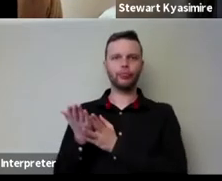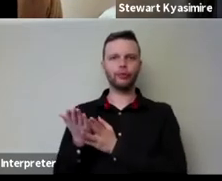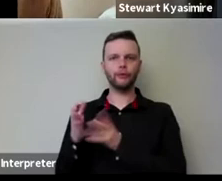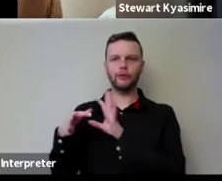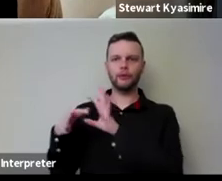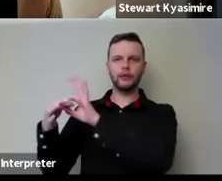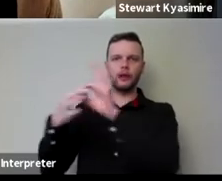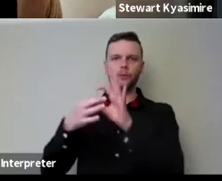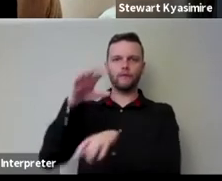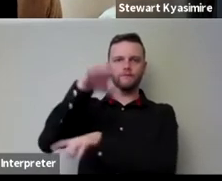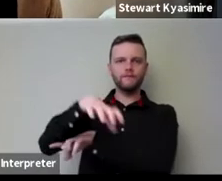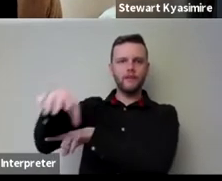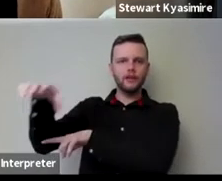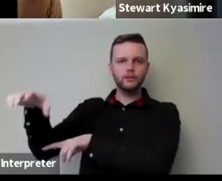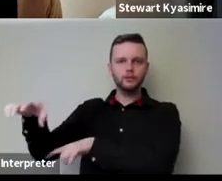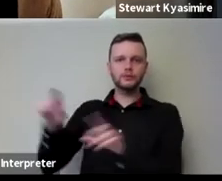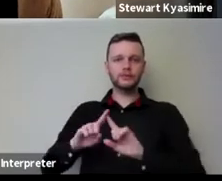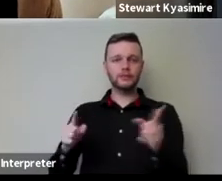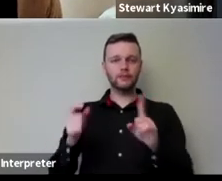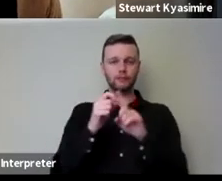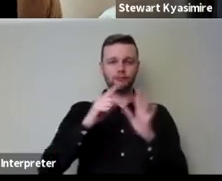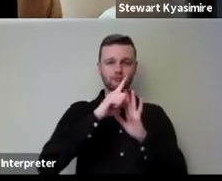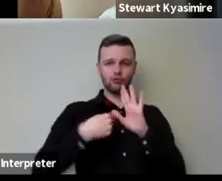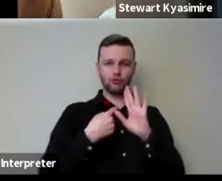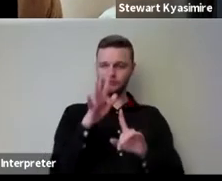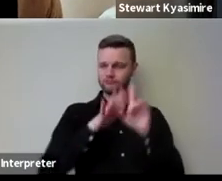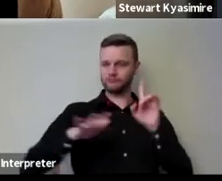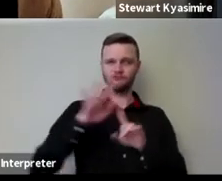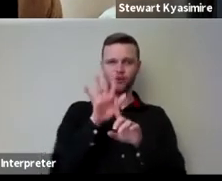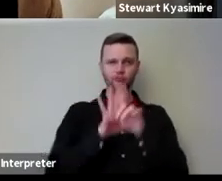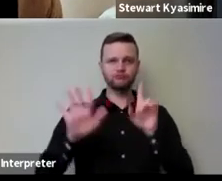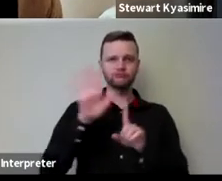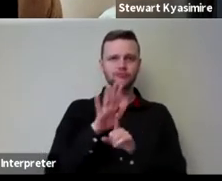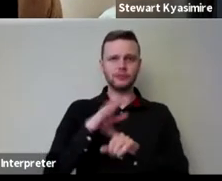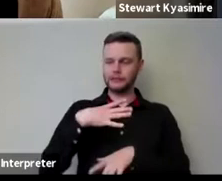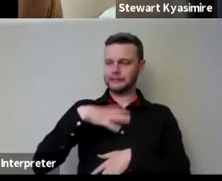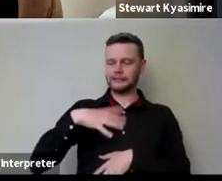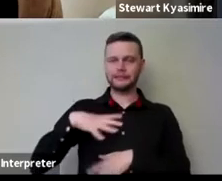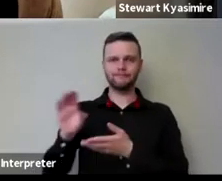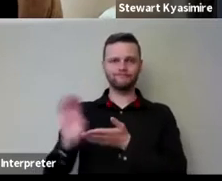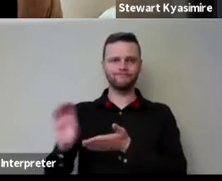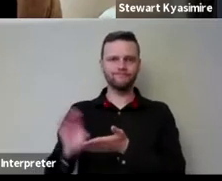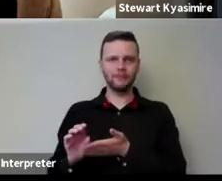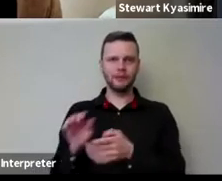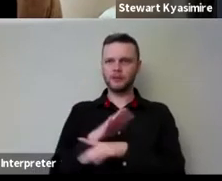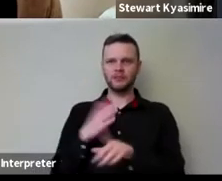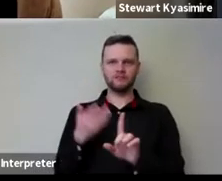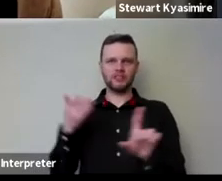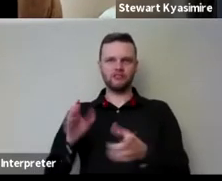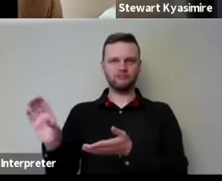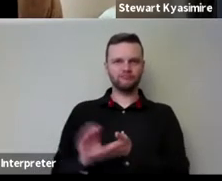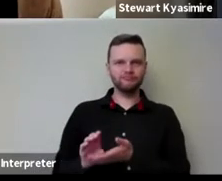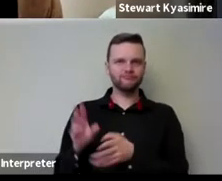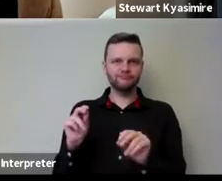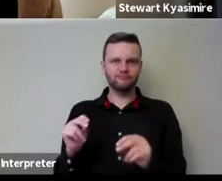of venues and other projects around the country all of whom most of whom depend on subsidy but i don't receive any direct subsidy myself and